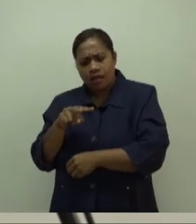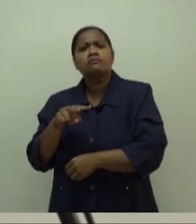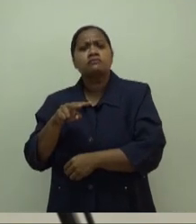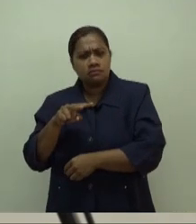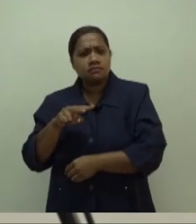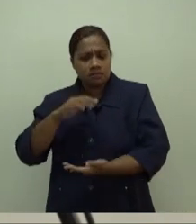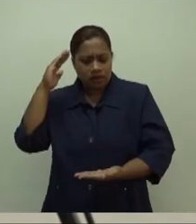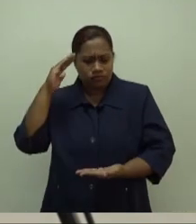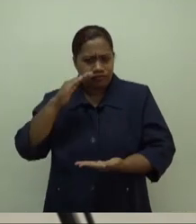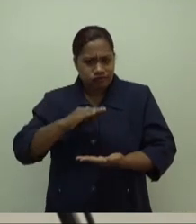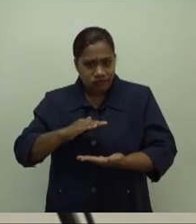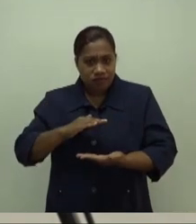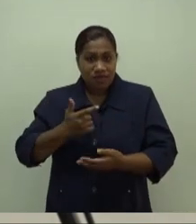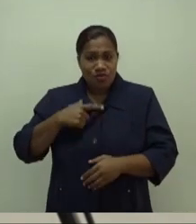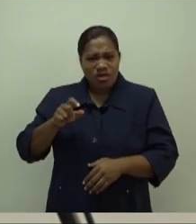absences from work.